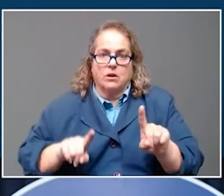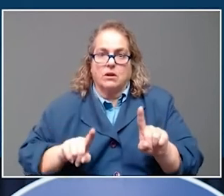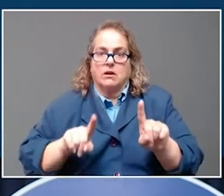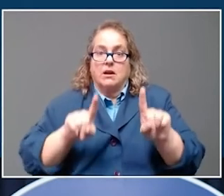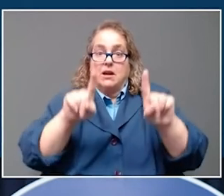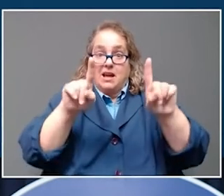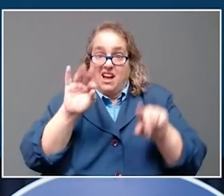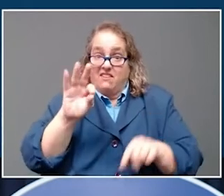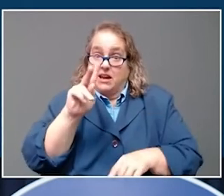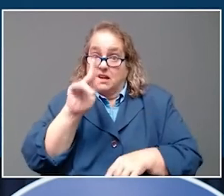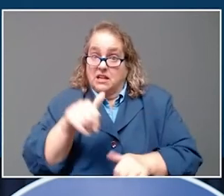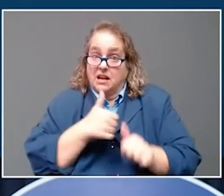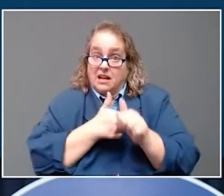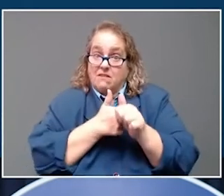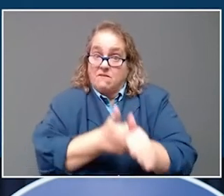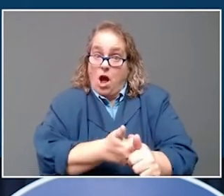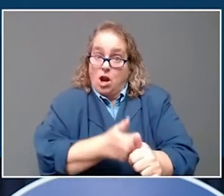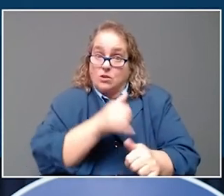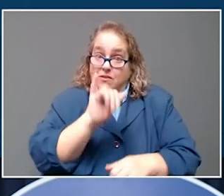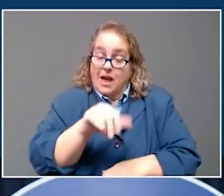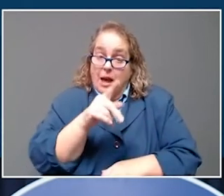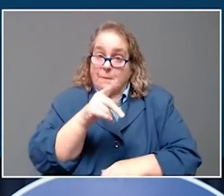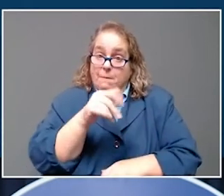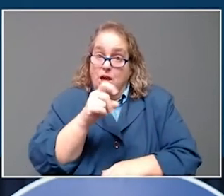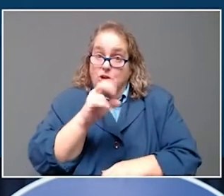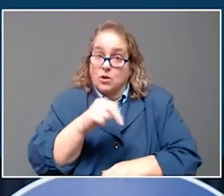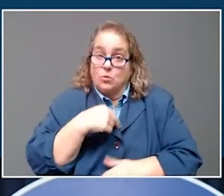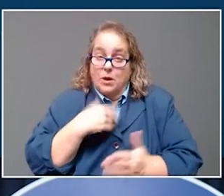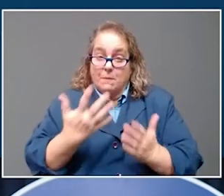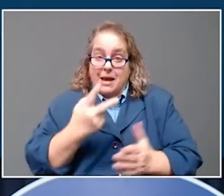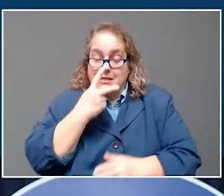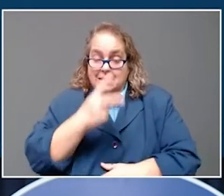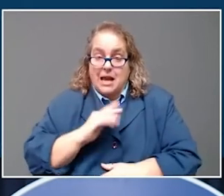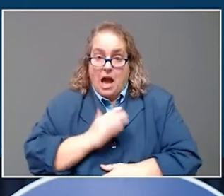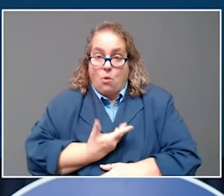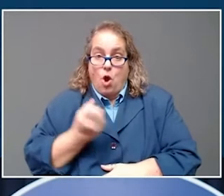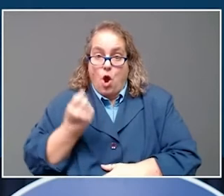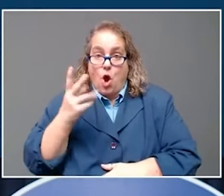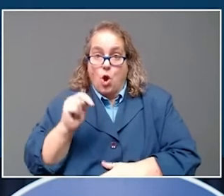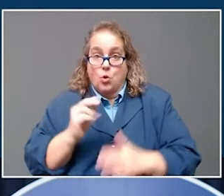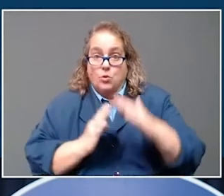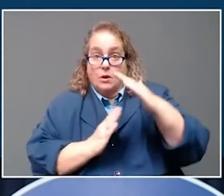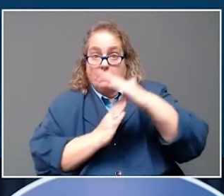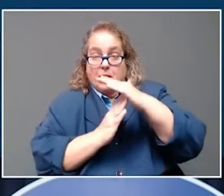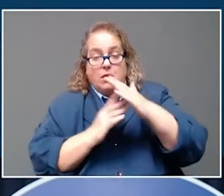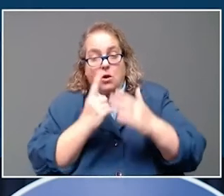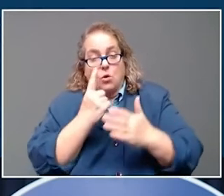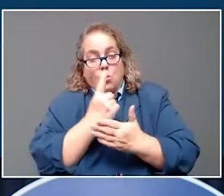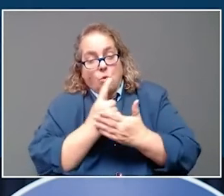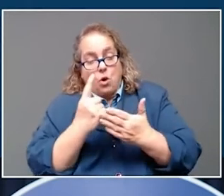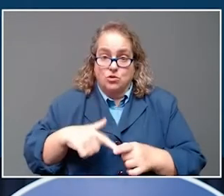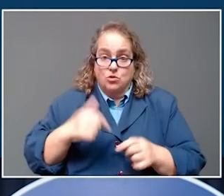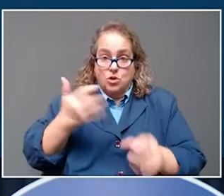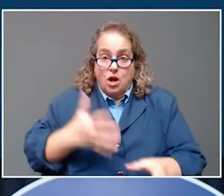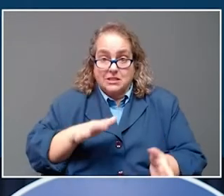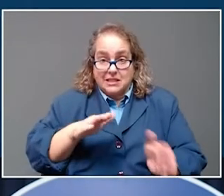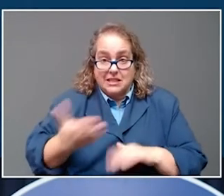this pattern, then we may see our own peak within the next one to two weeks, and this, of course, would be a very welcome reprieve.